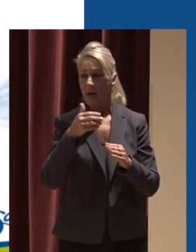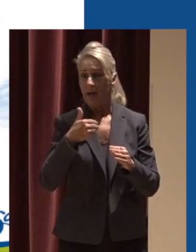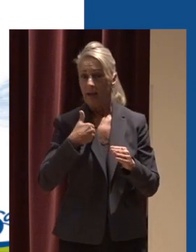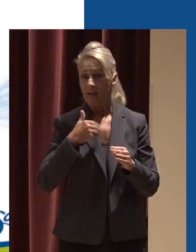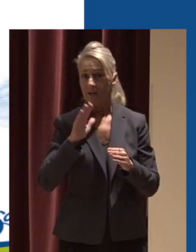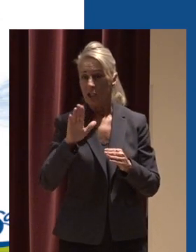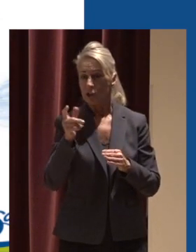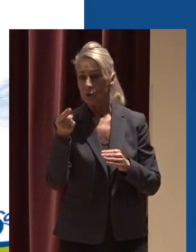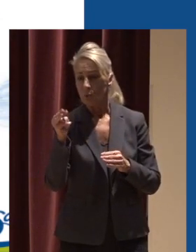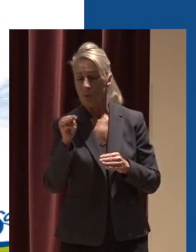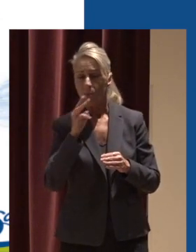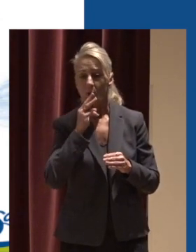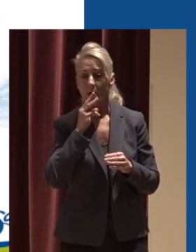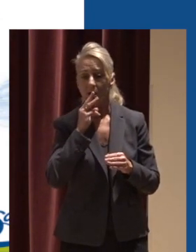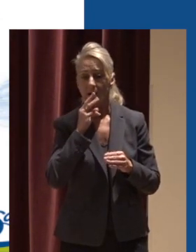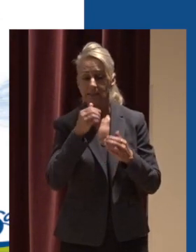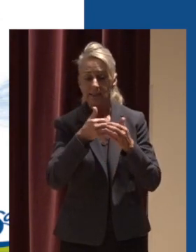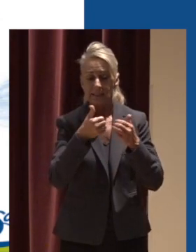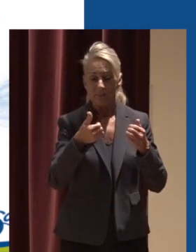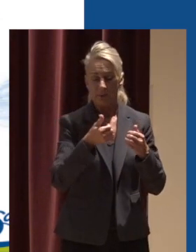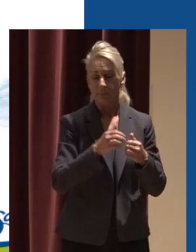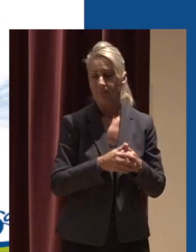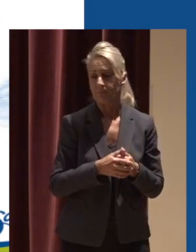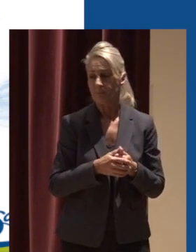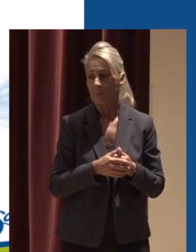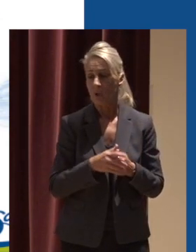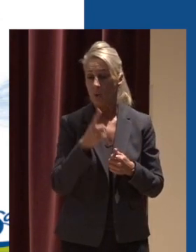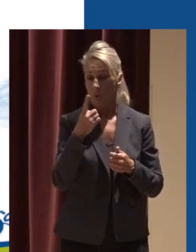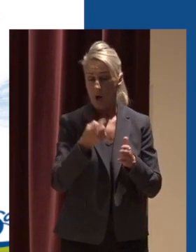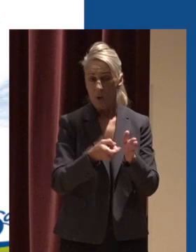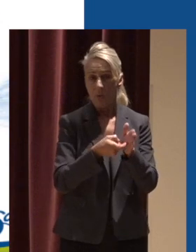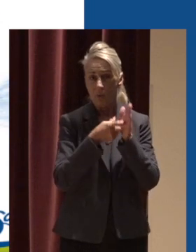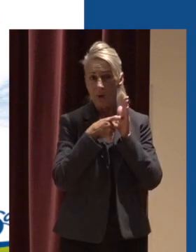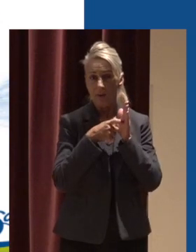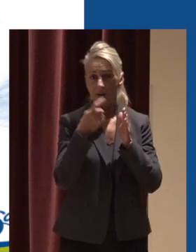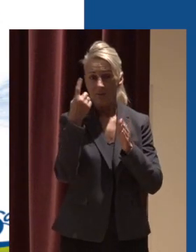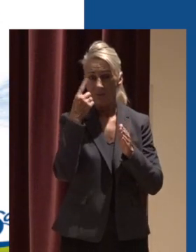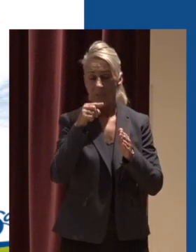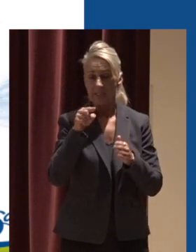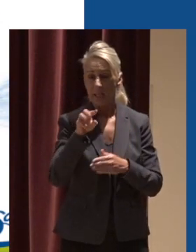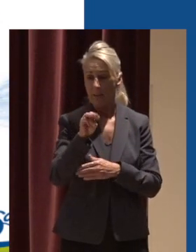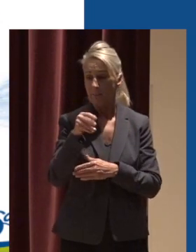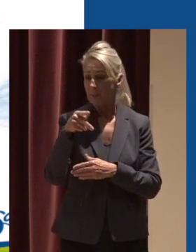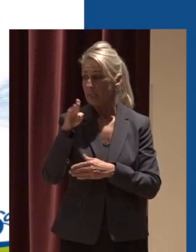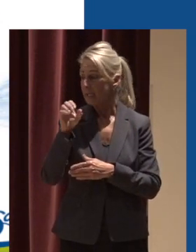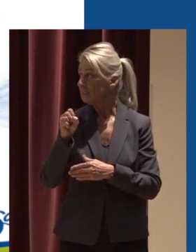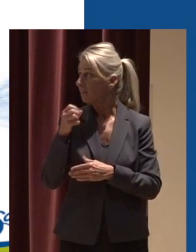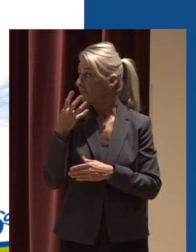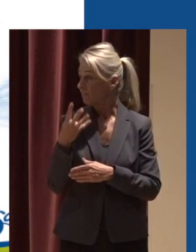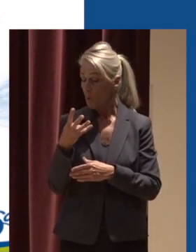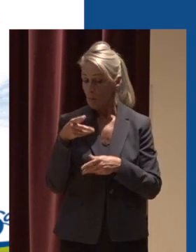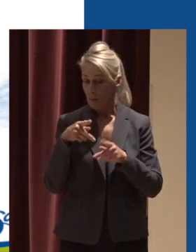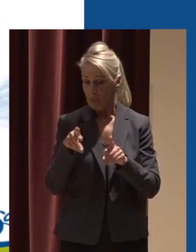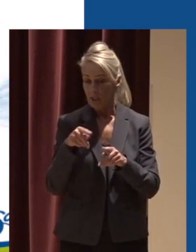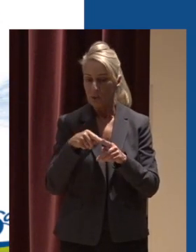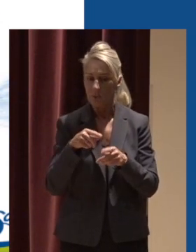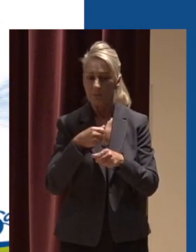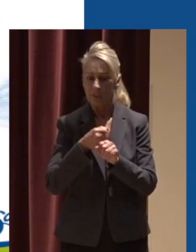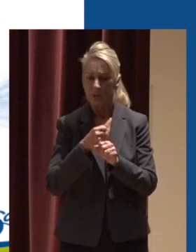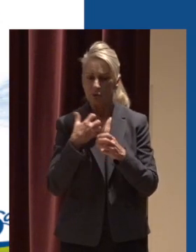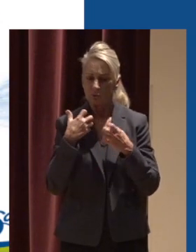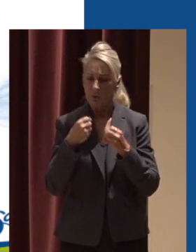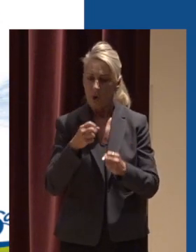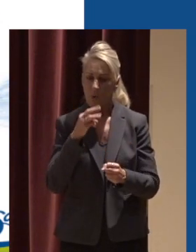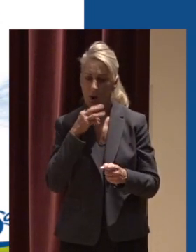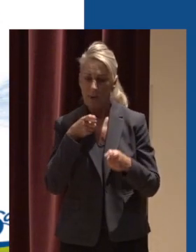stormwater and sewer separate one of the requirements of this MPDS MS4 permit is to create a stormwater management plan